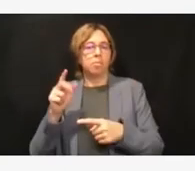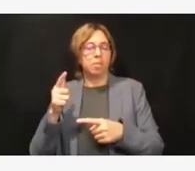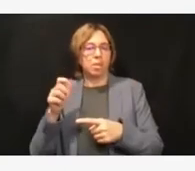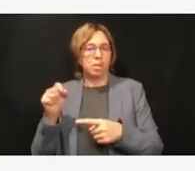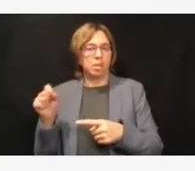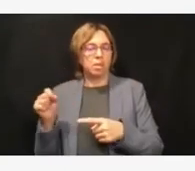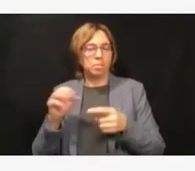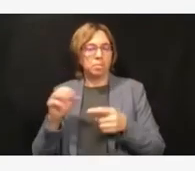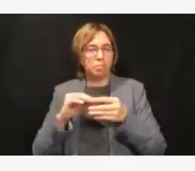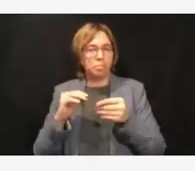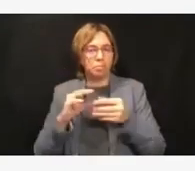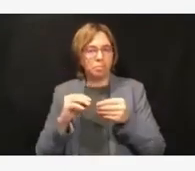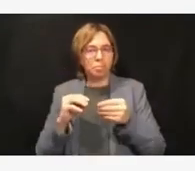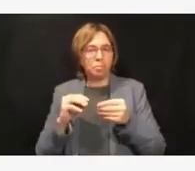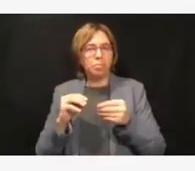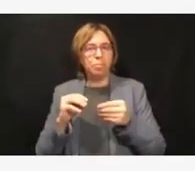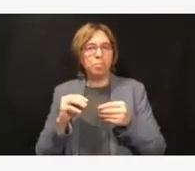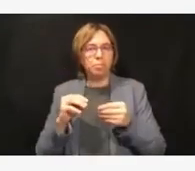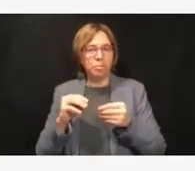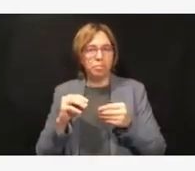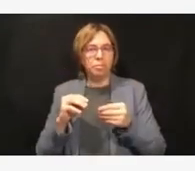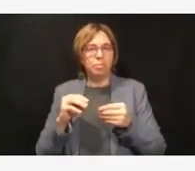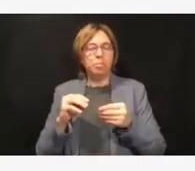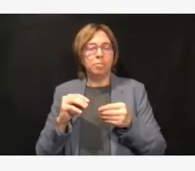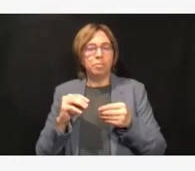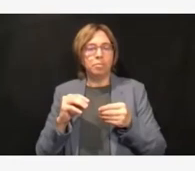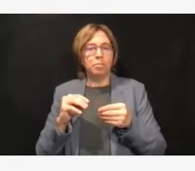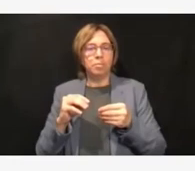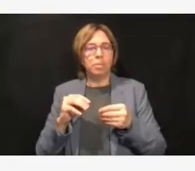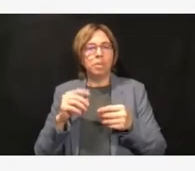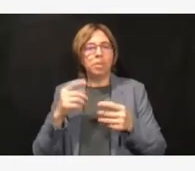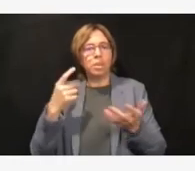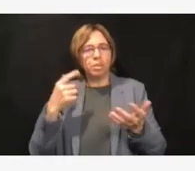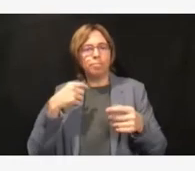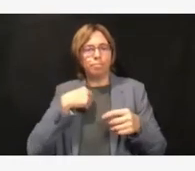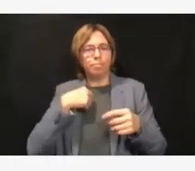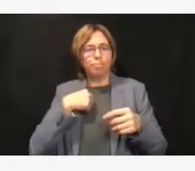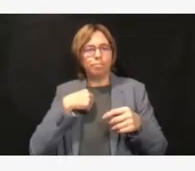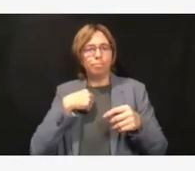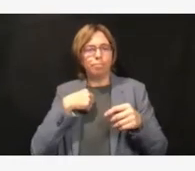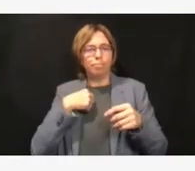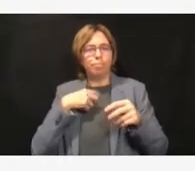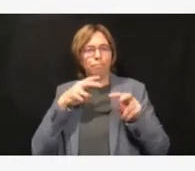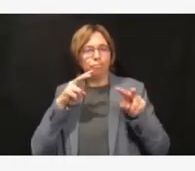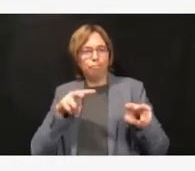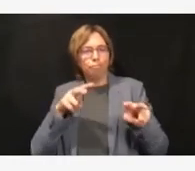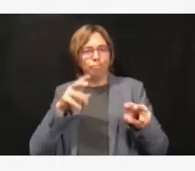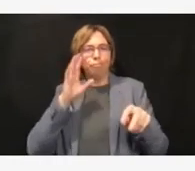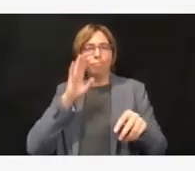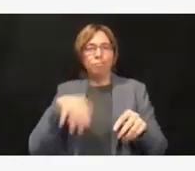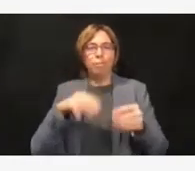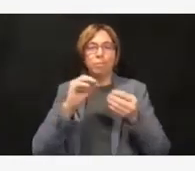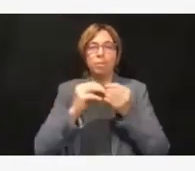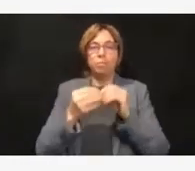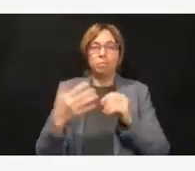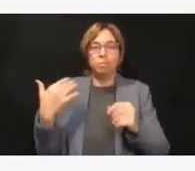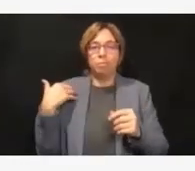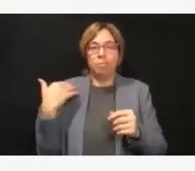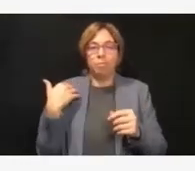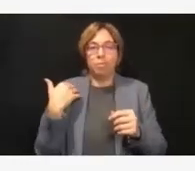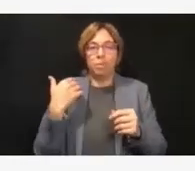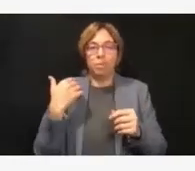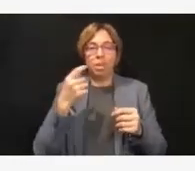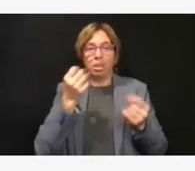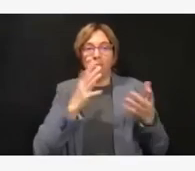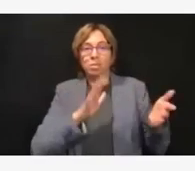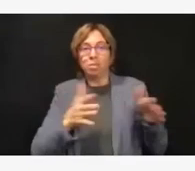with the science. I was just looking at, someone had reminded me of some statistics about how many deaths we've had in the country from